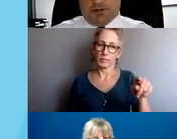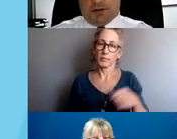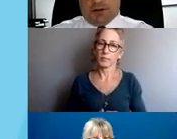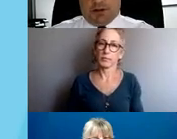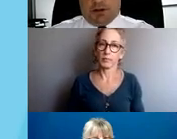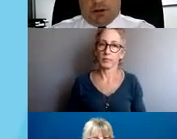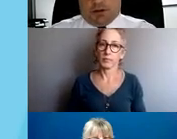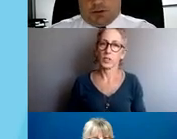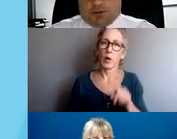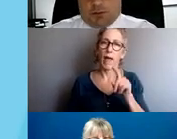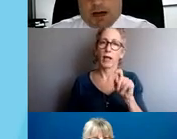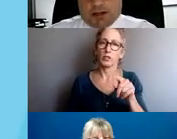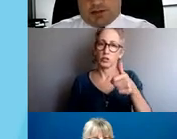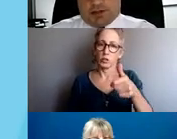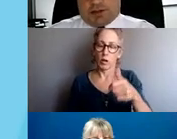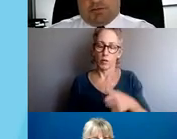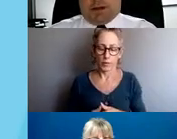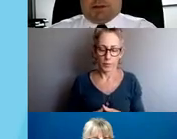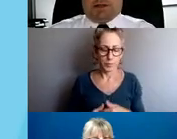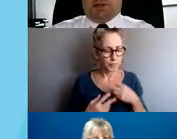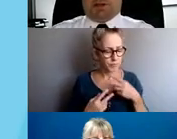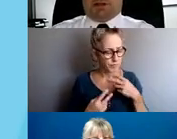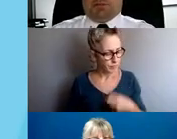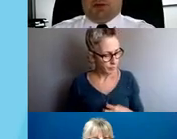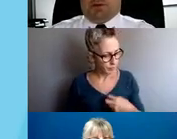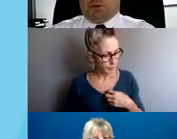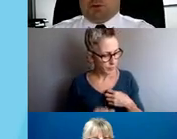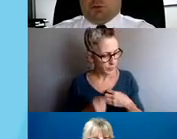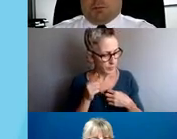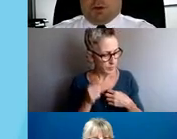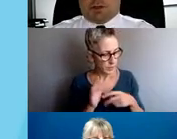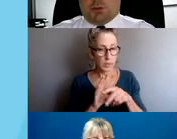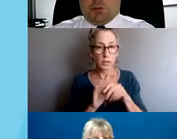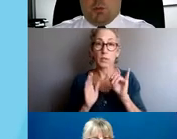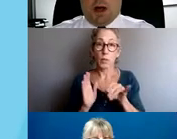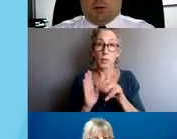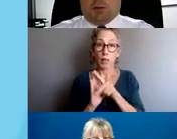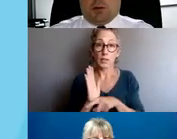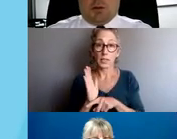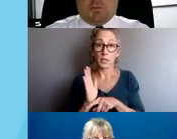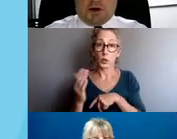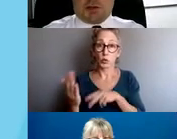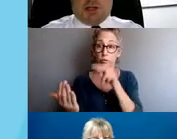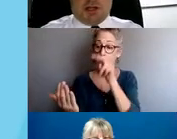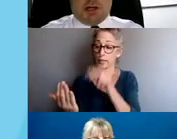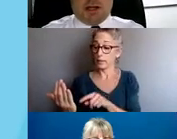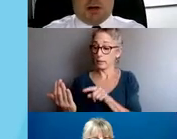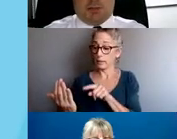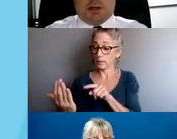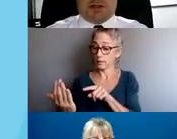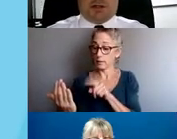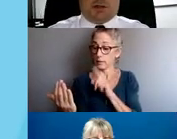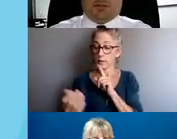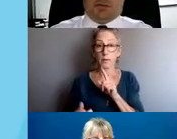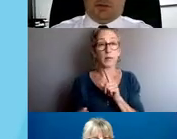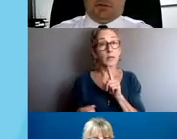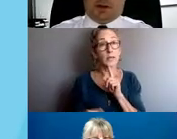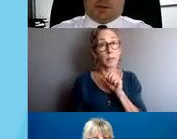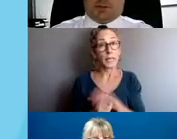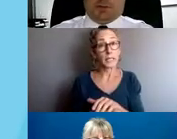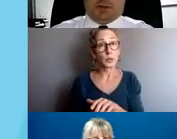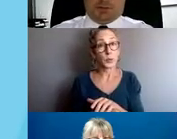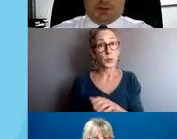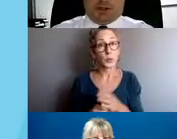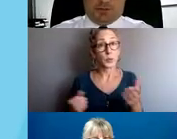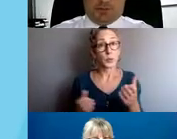ask yourself. Do the policies convey CPD's commitment to a robust, well-functioning accountability system that